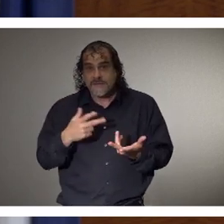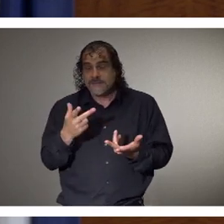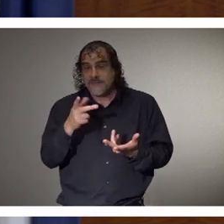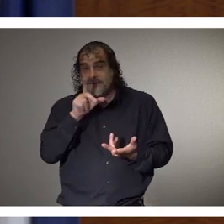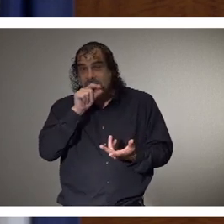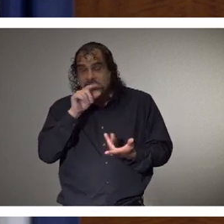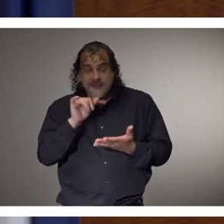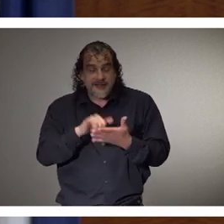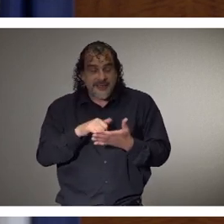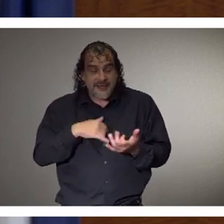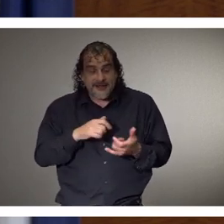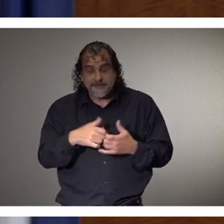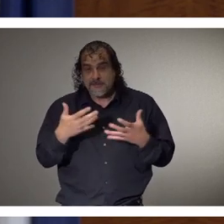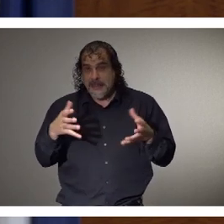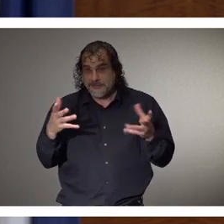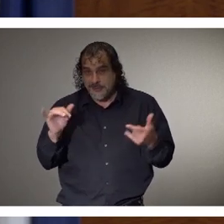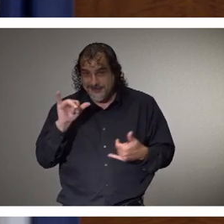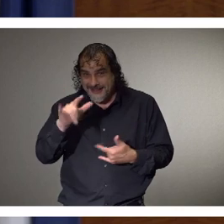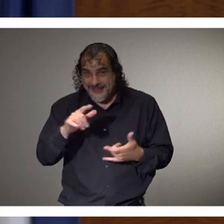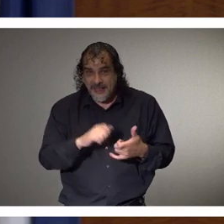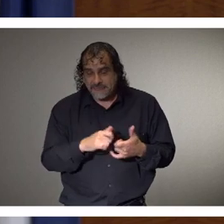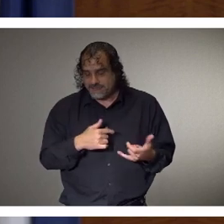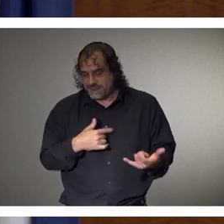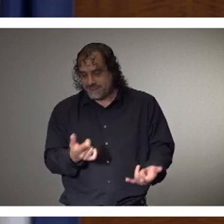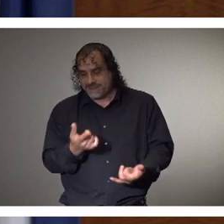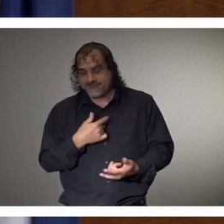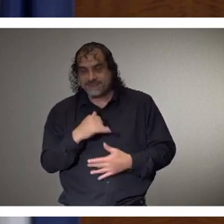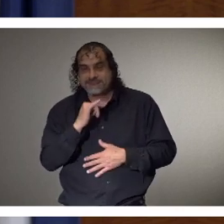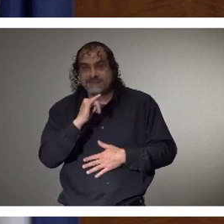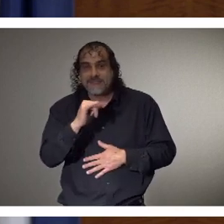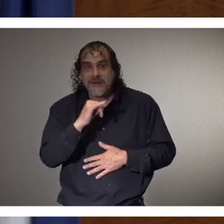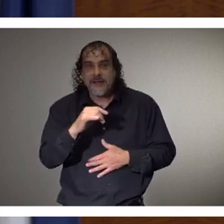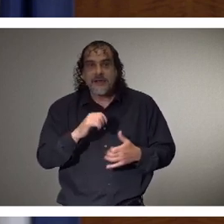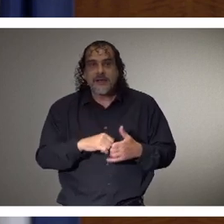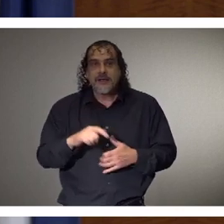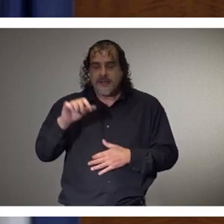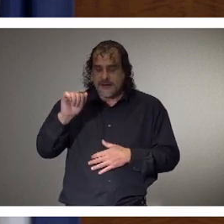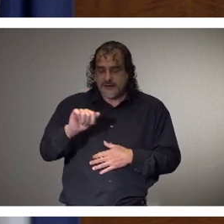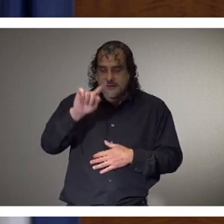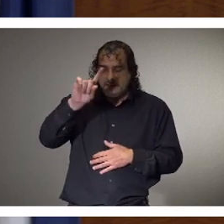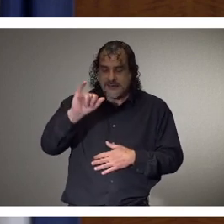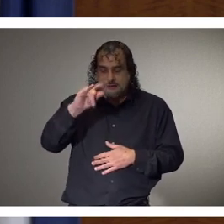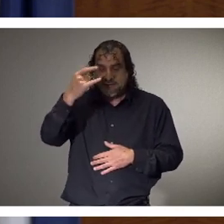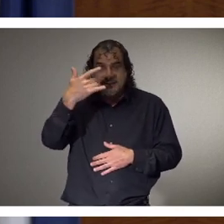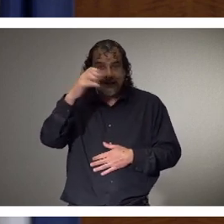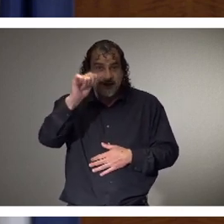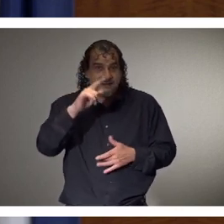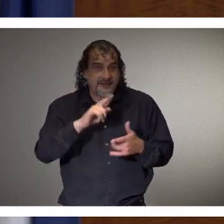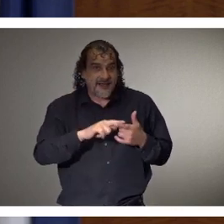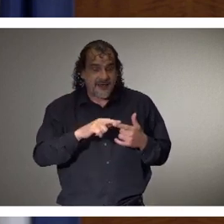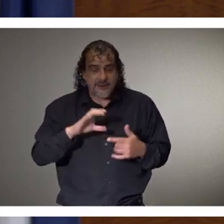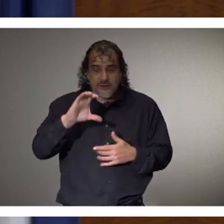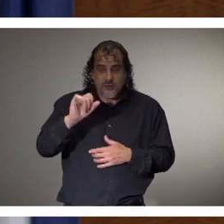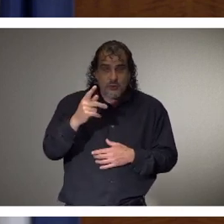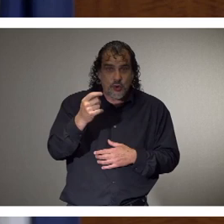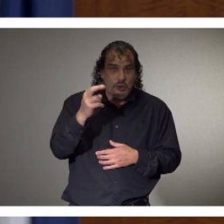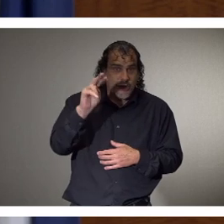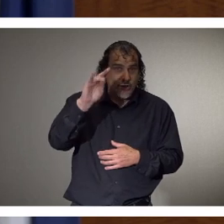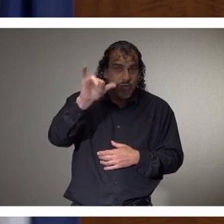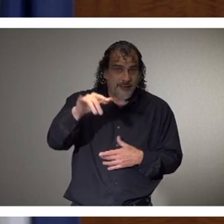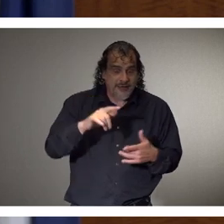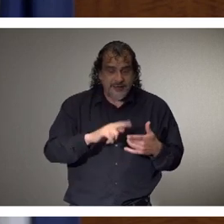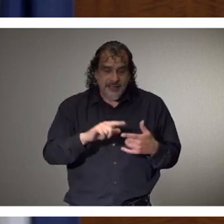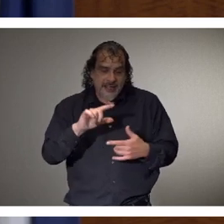she loves to do and I do too. Alexa Vaughn from Carrier. Courtney Smith in Belmont. Anna Lee